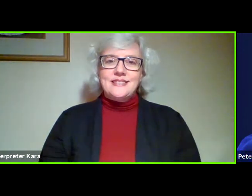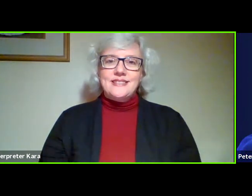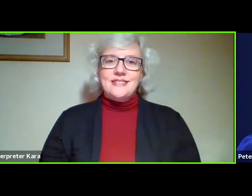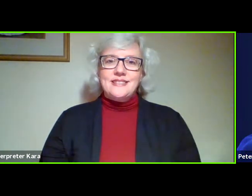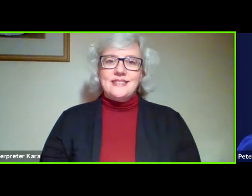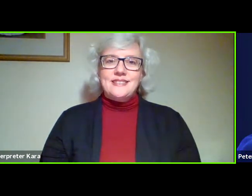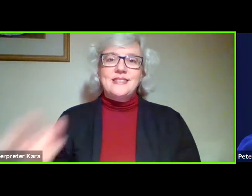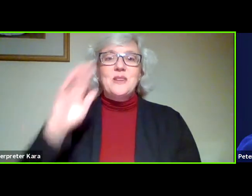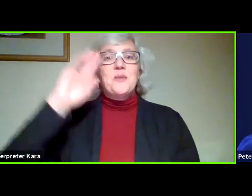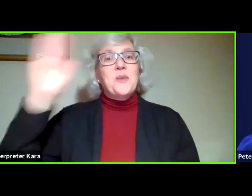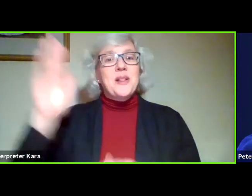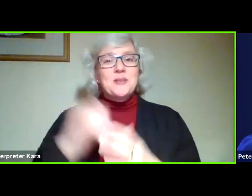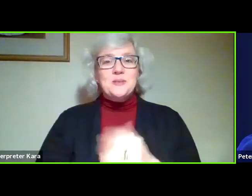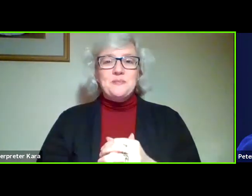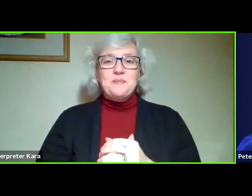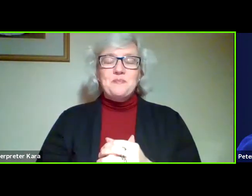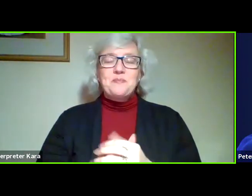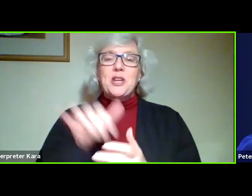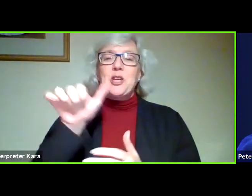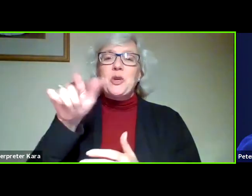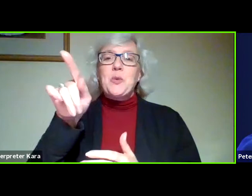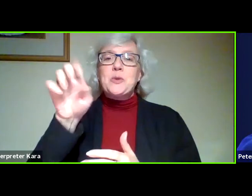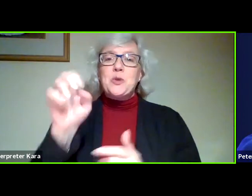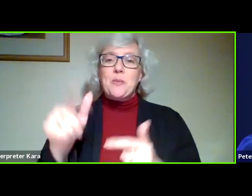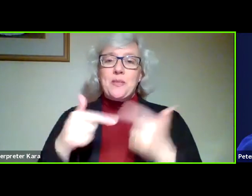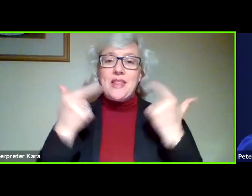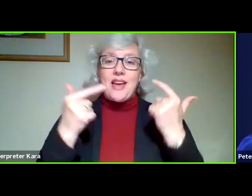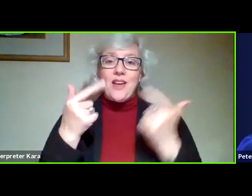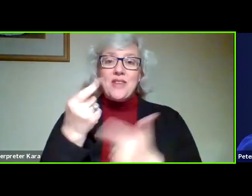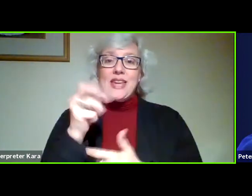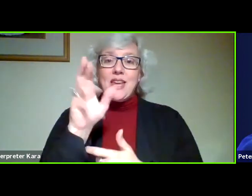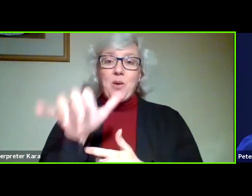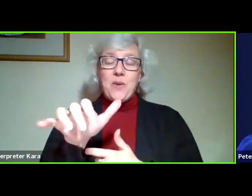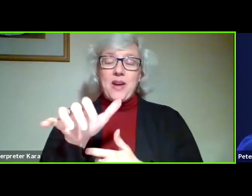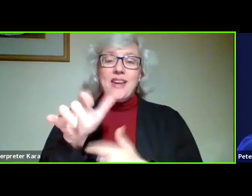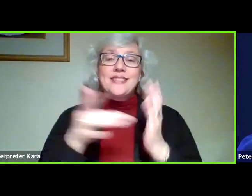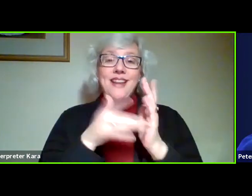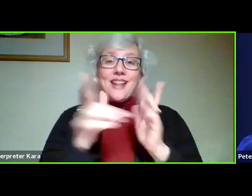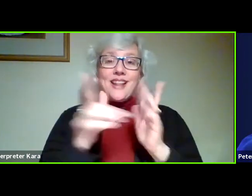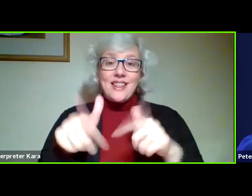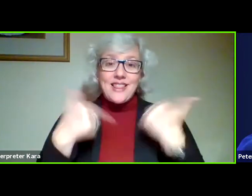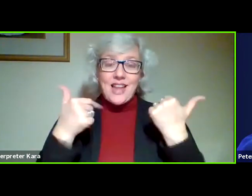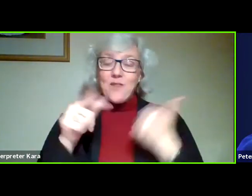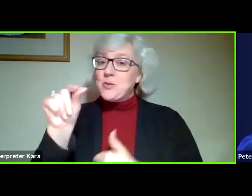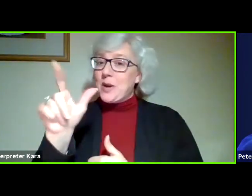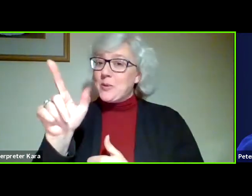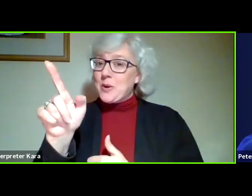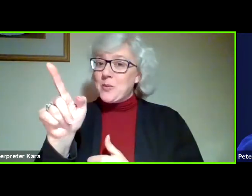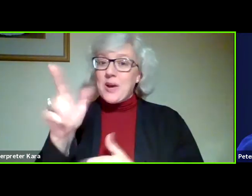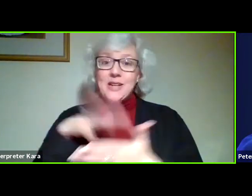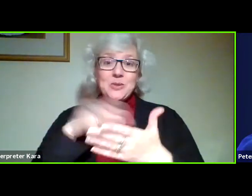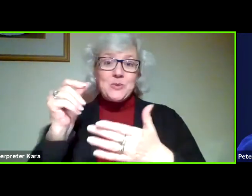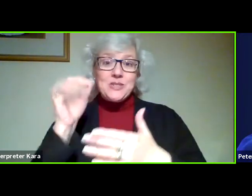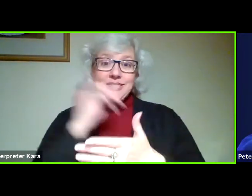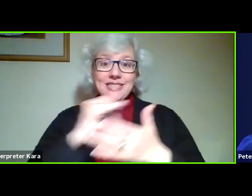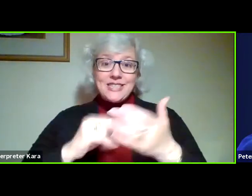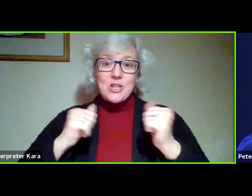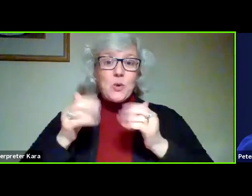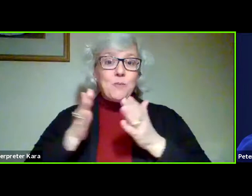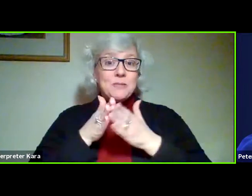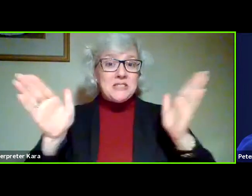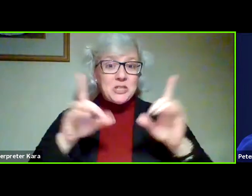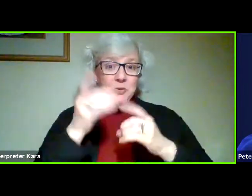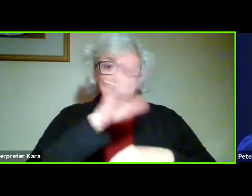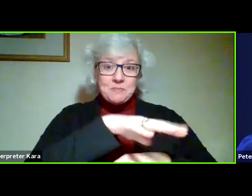Welcome YouTube Live to Gateway Technical College's 2021 Student Design Show. It's a district-wide show featuring the